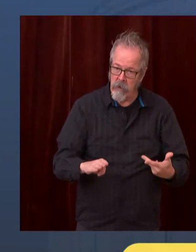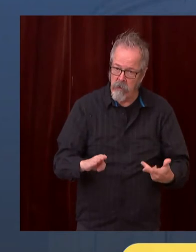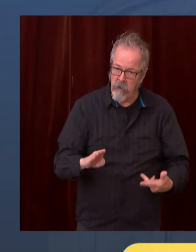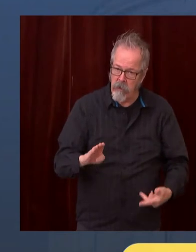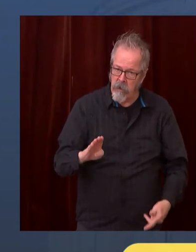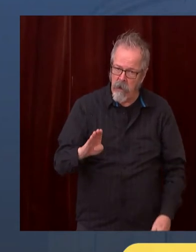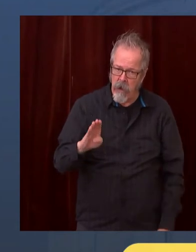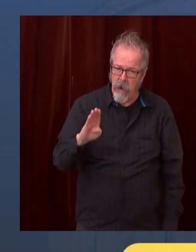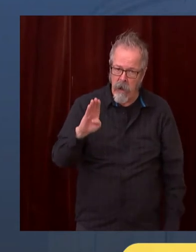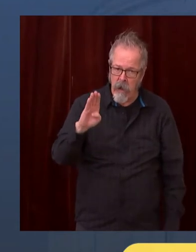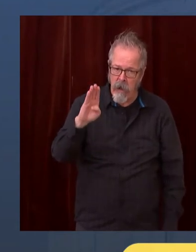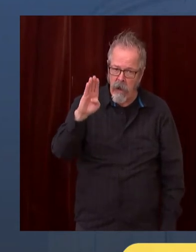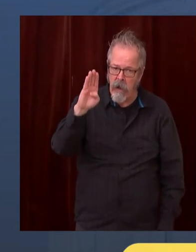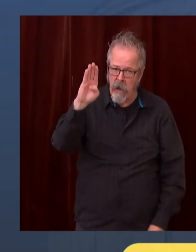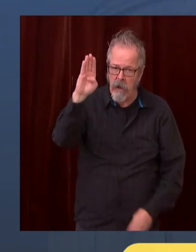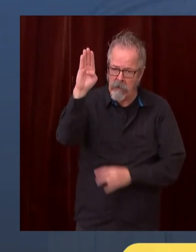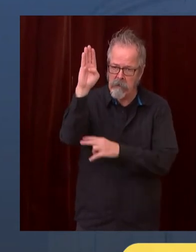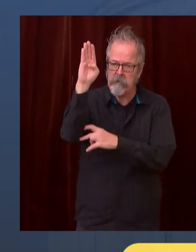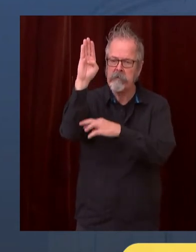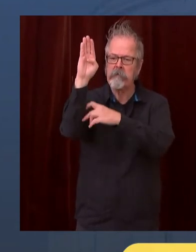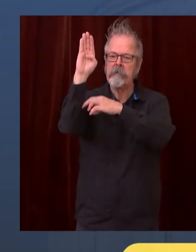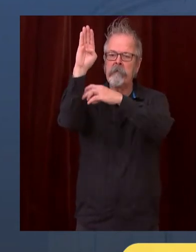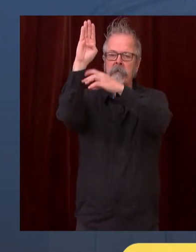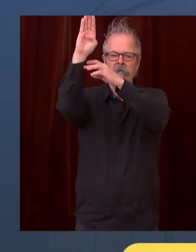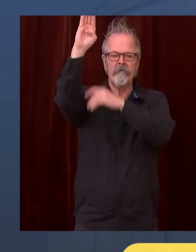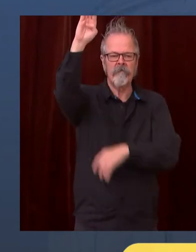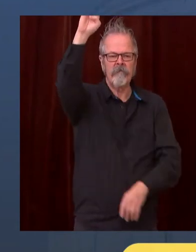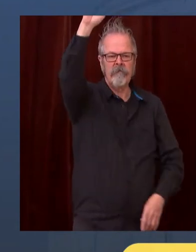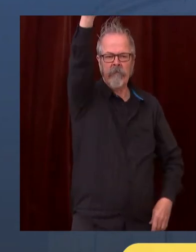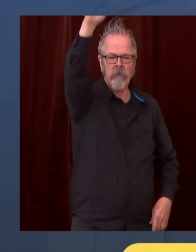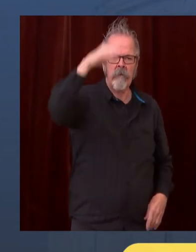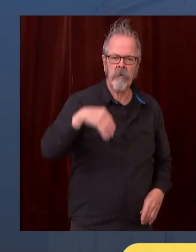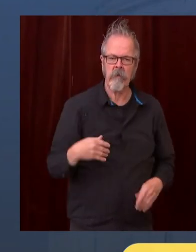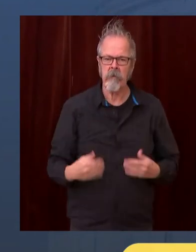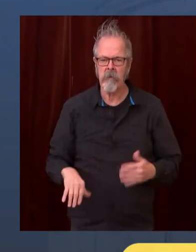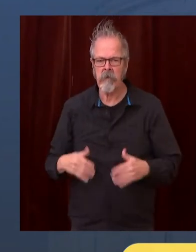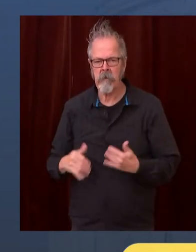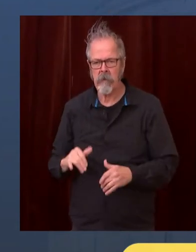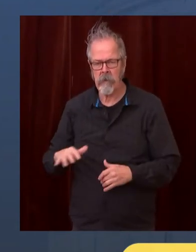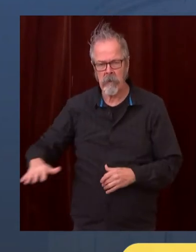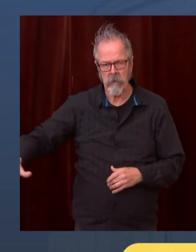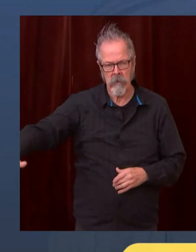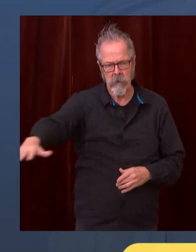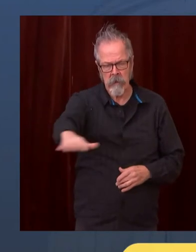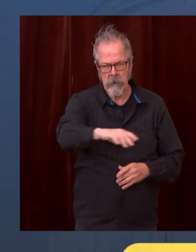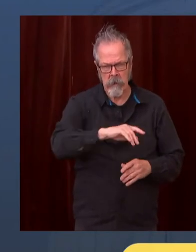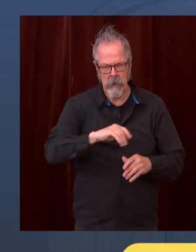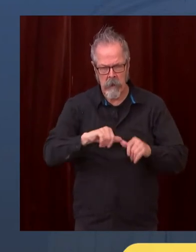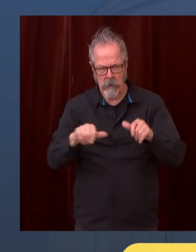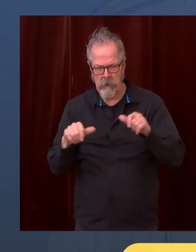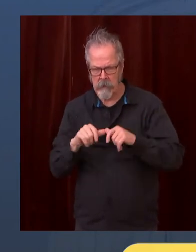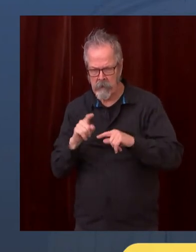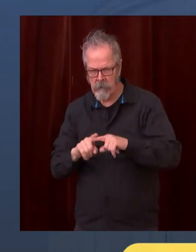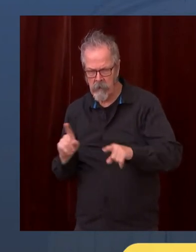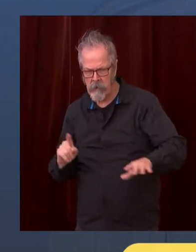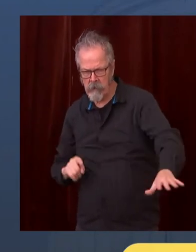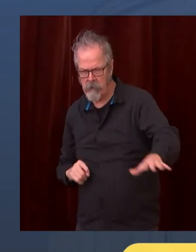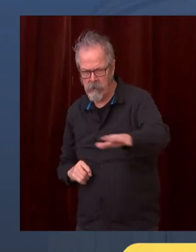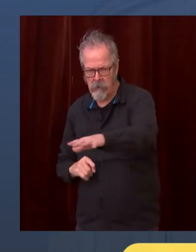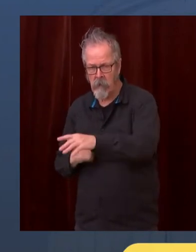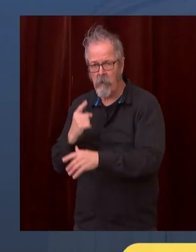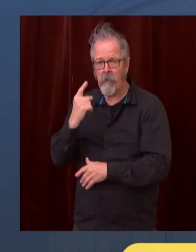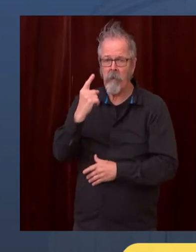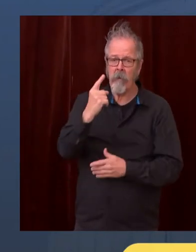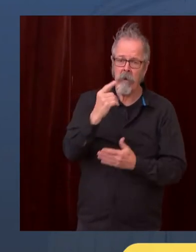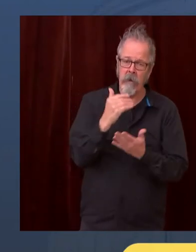say is don't, don't say that everything is fine because you just don't know. This is one of those super slick viruses